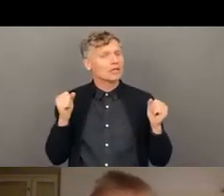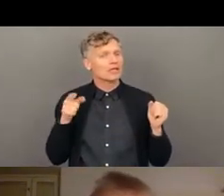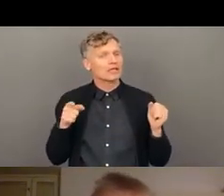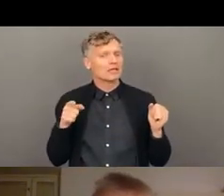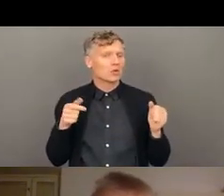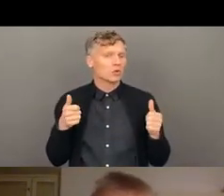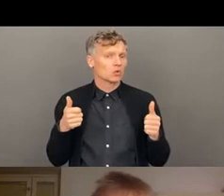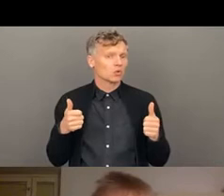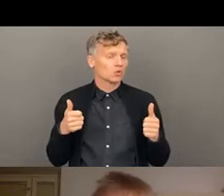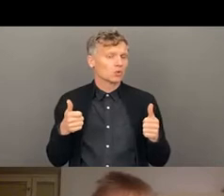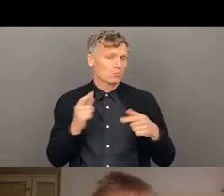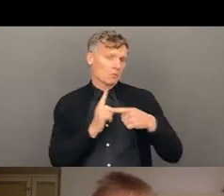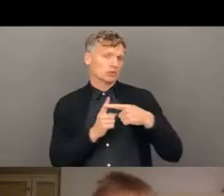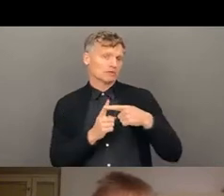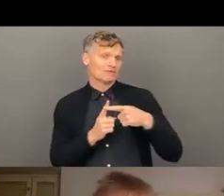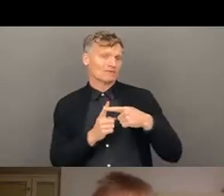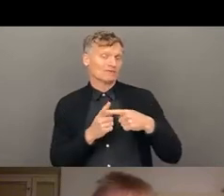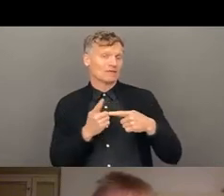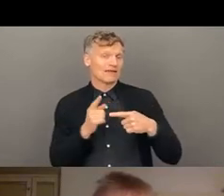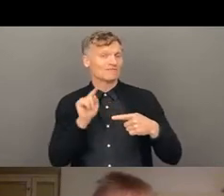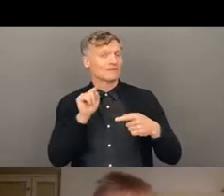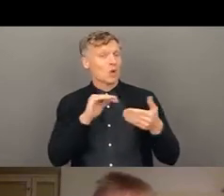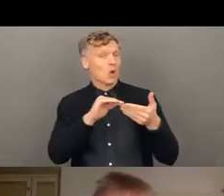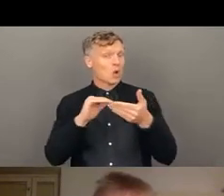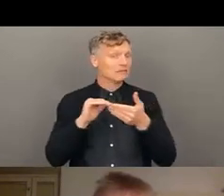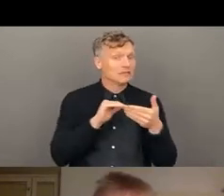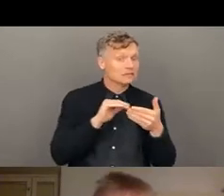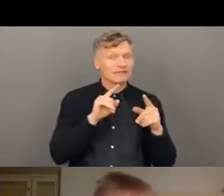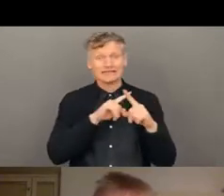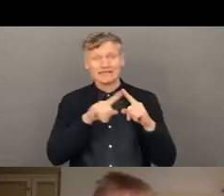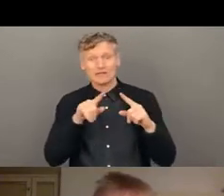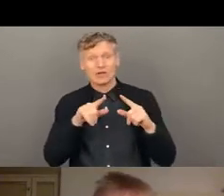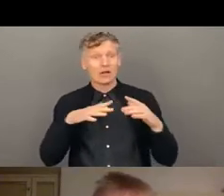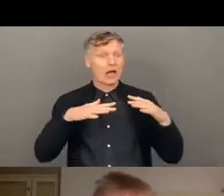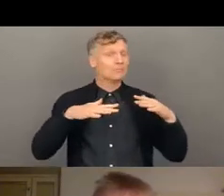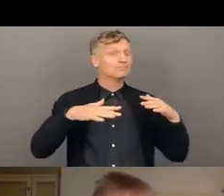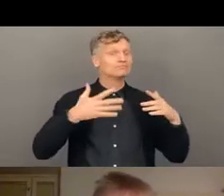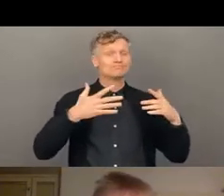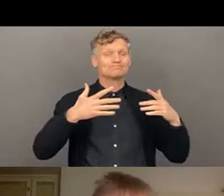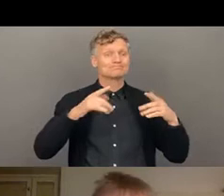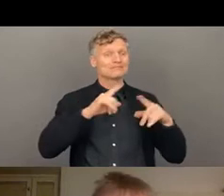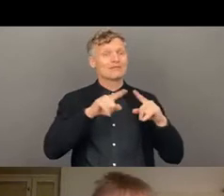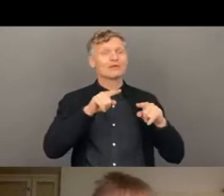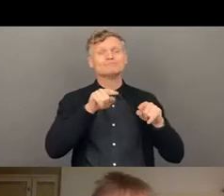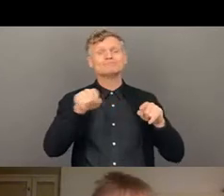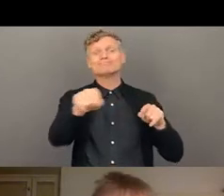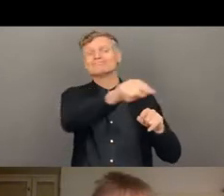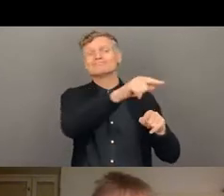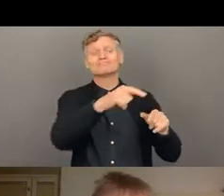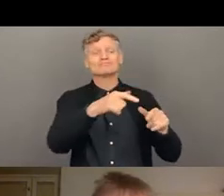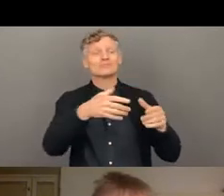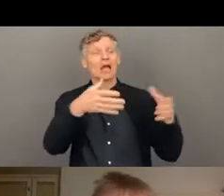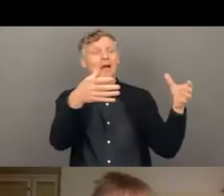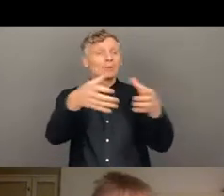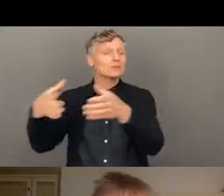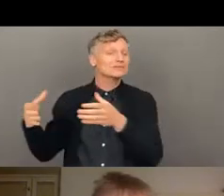these organizations or communities are gradually enticed to join the major